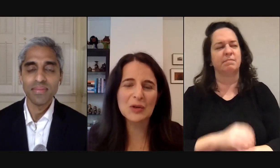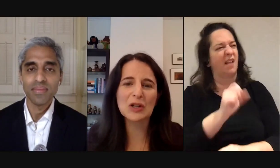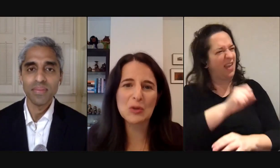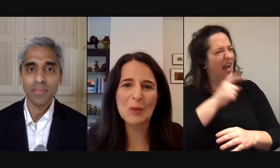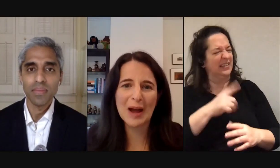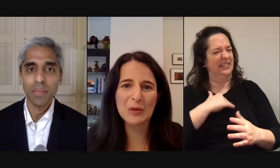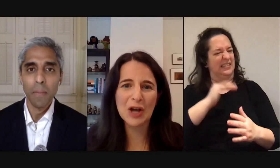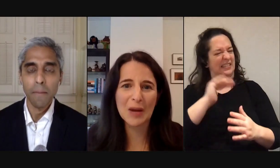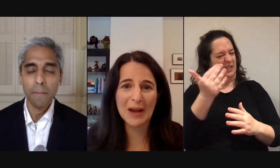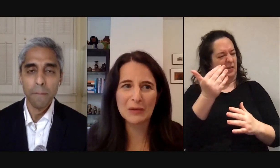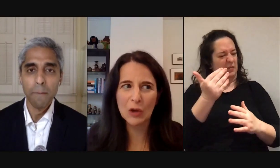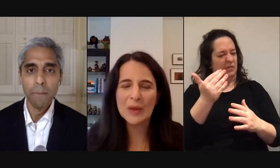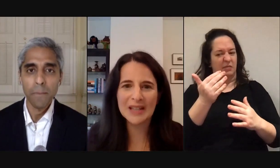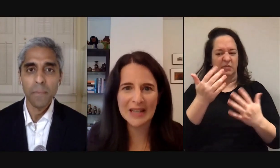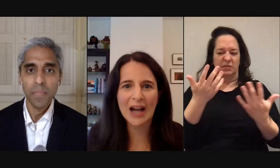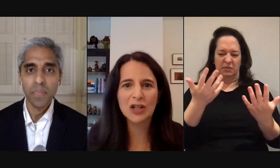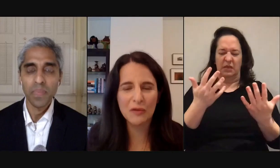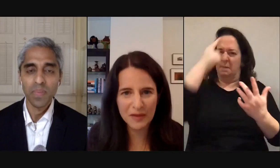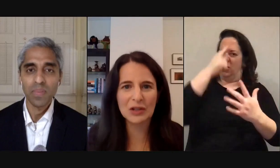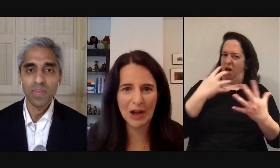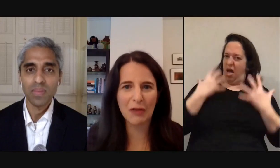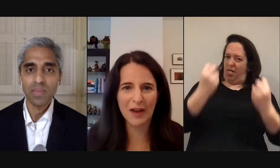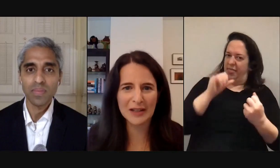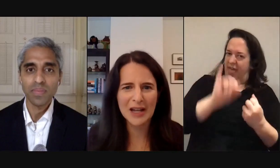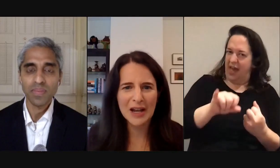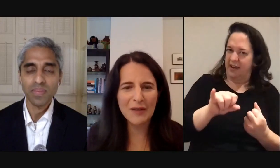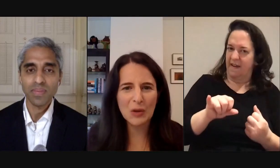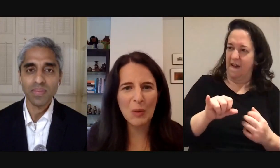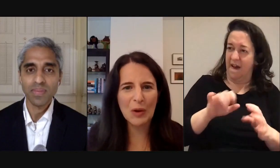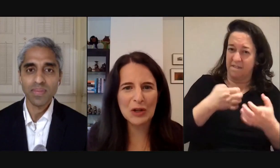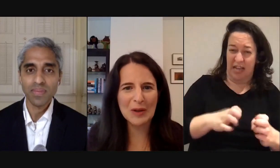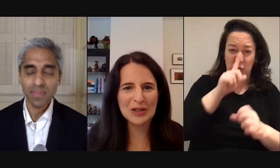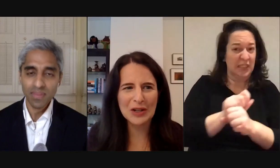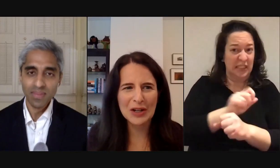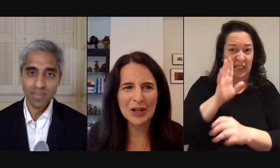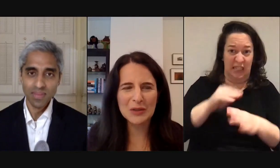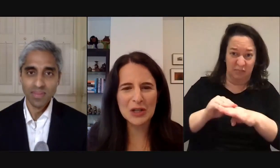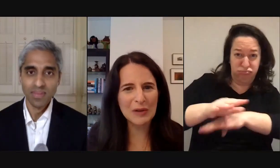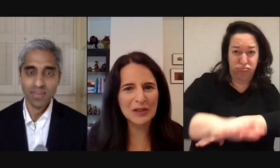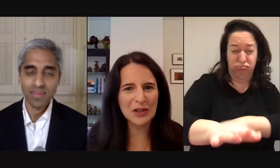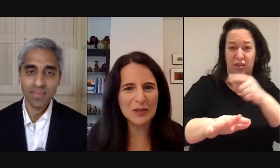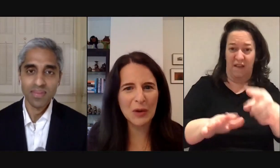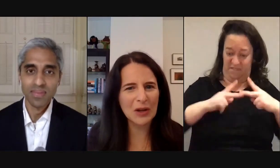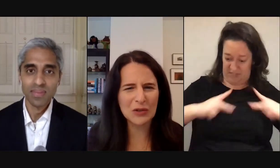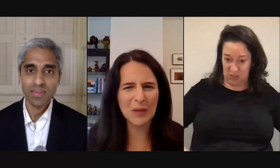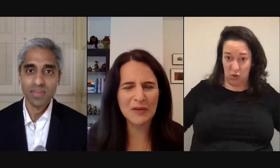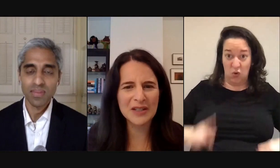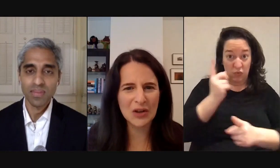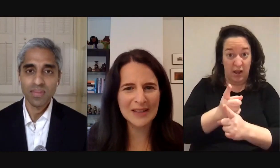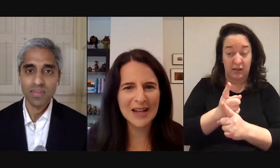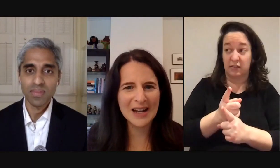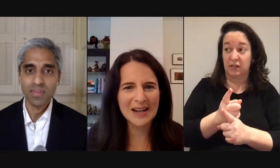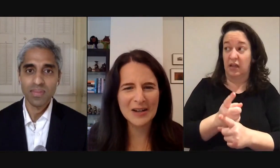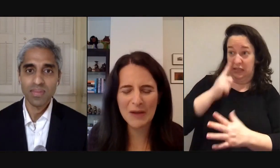but I was struck in your book by how you talk about how loneliness has actual physical health effects in fact at one point you mentioned it was the equivalent of smoking a certain